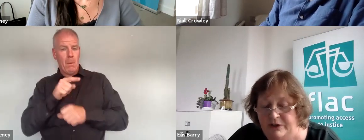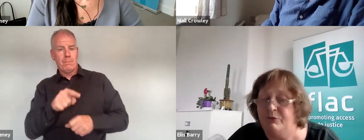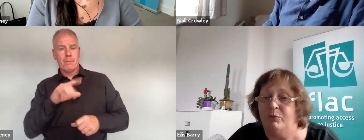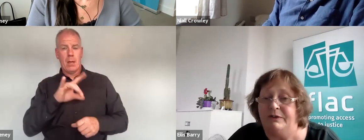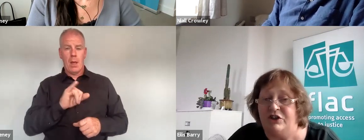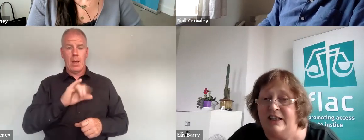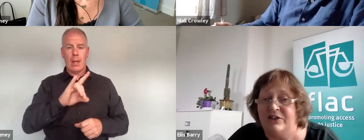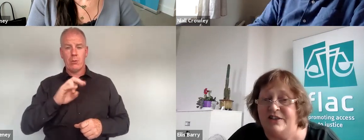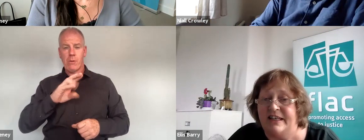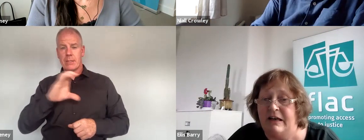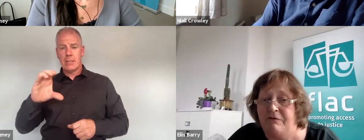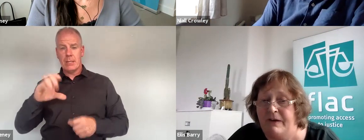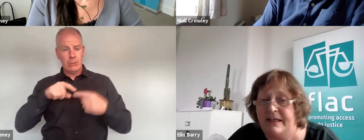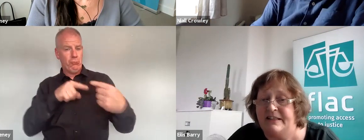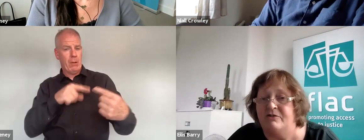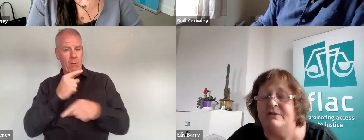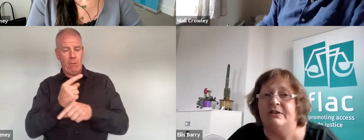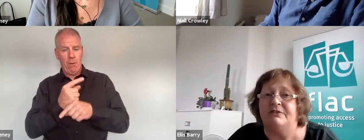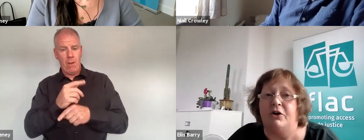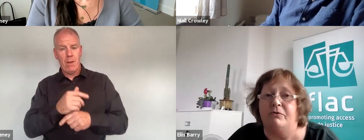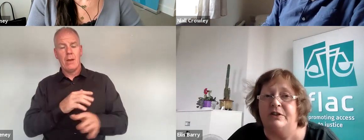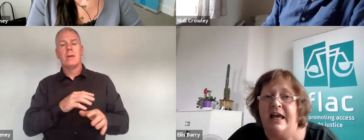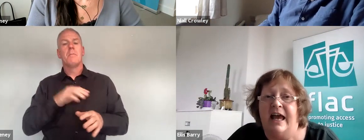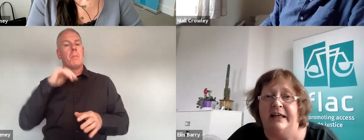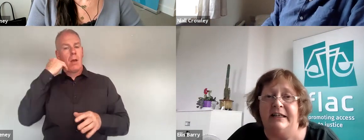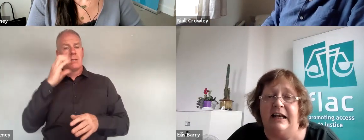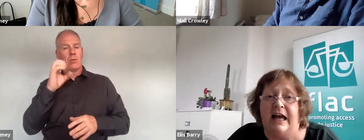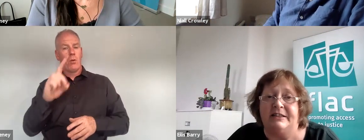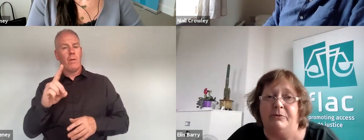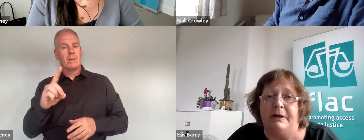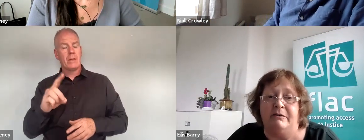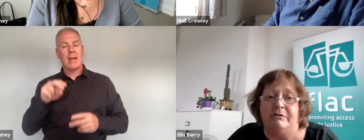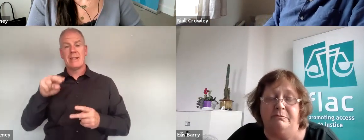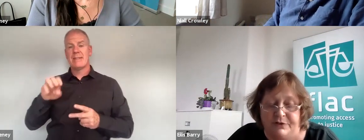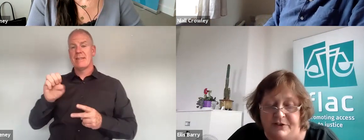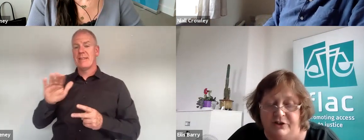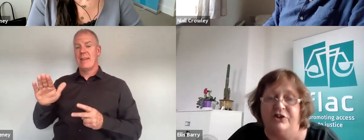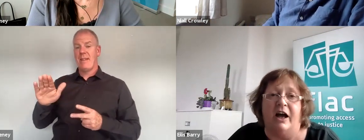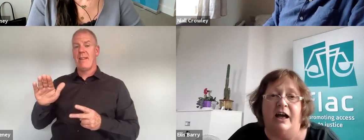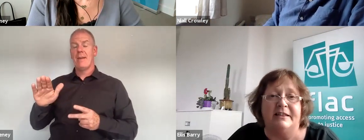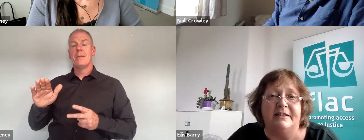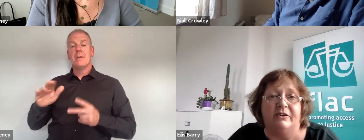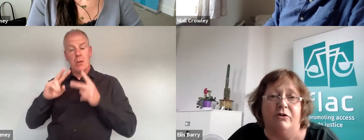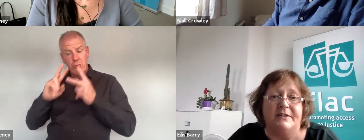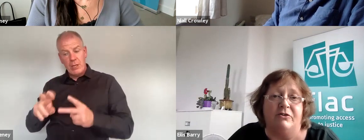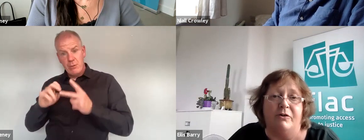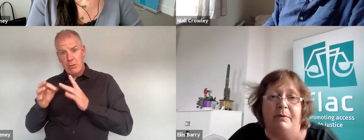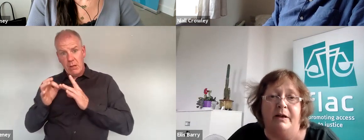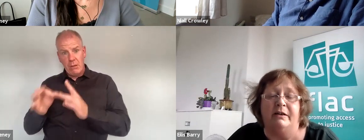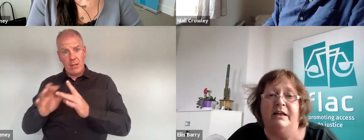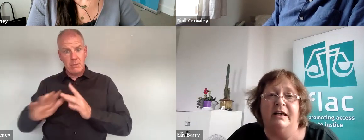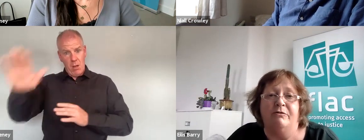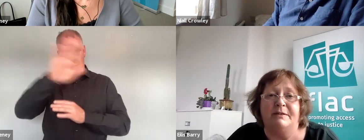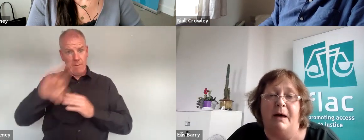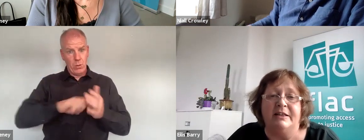what the challenges ye have faced as a result of COVID and Neil has there been research or guidance across Europe